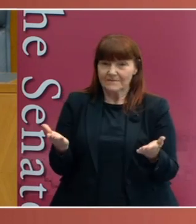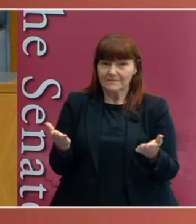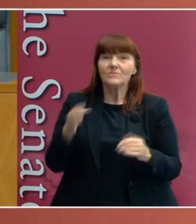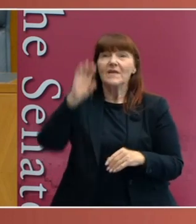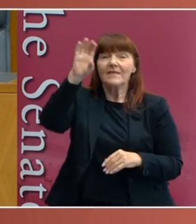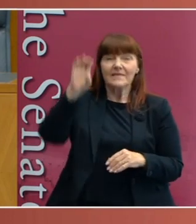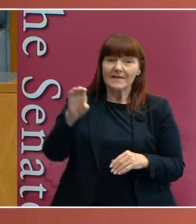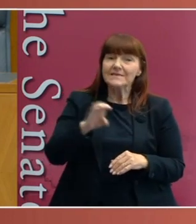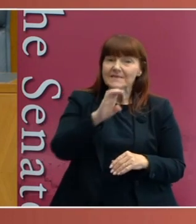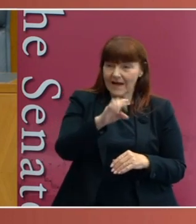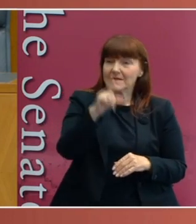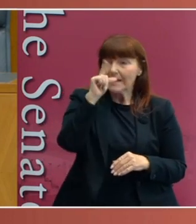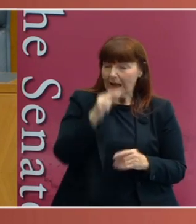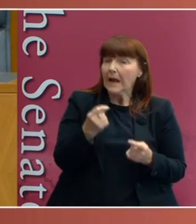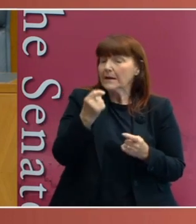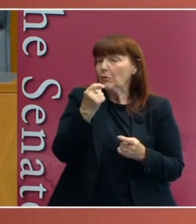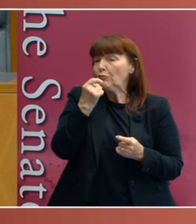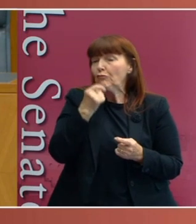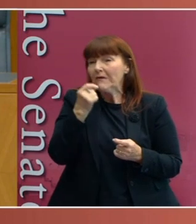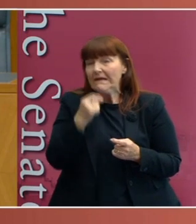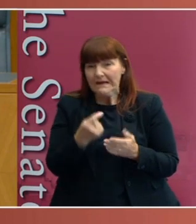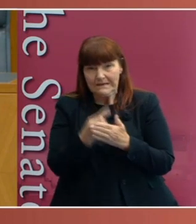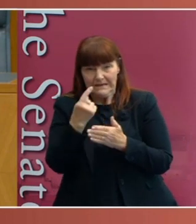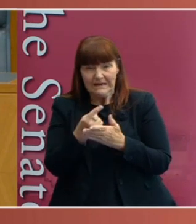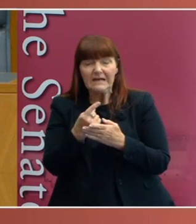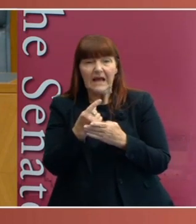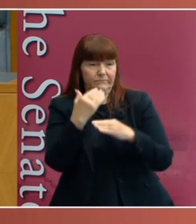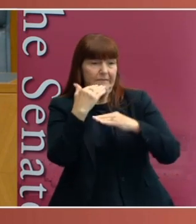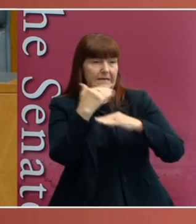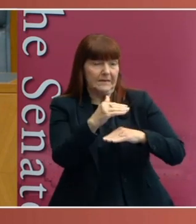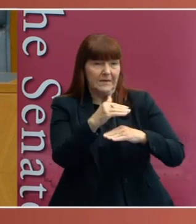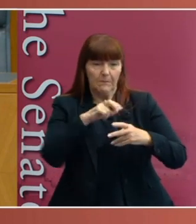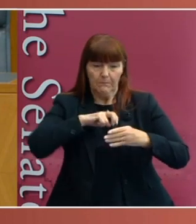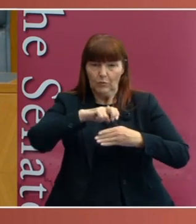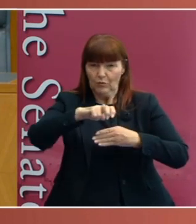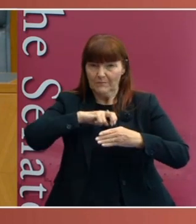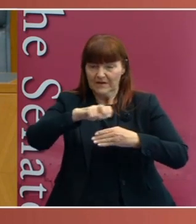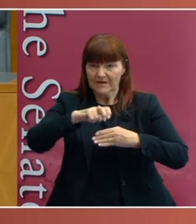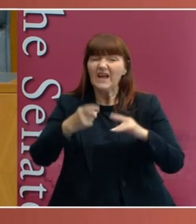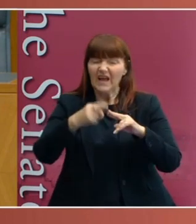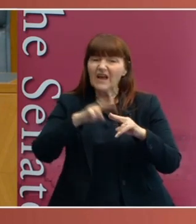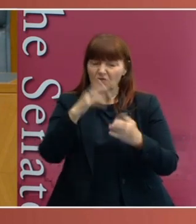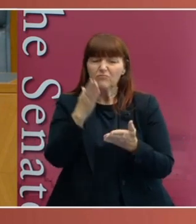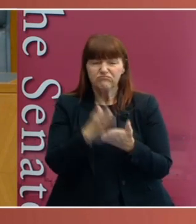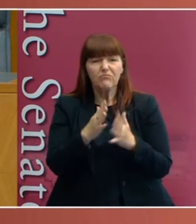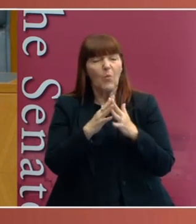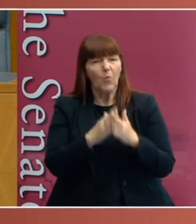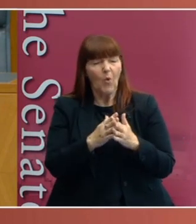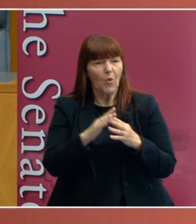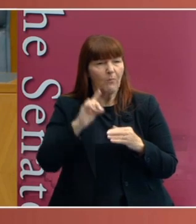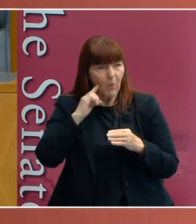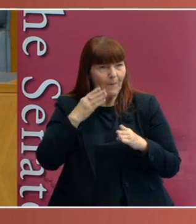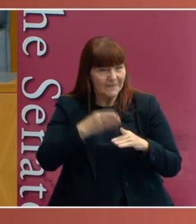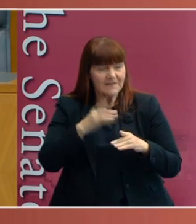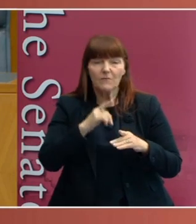can, in rare circumstances, restrict movement across state borders if it's for a legitimate purpose such as protecting